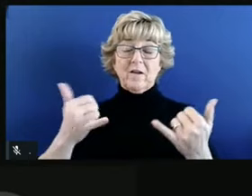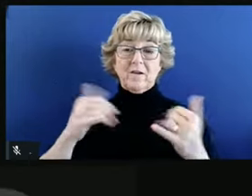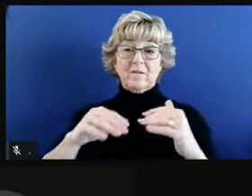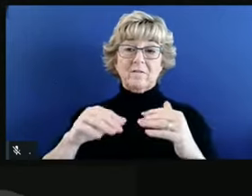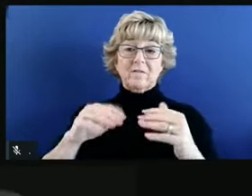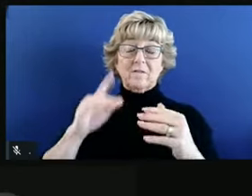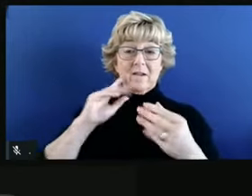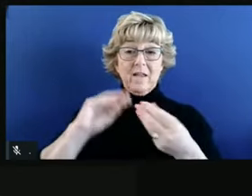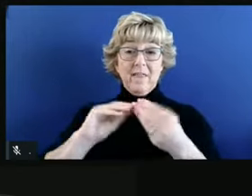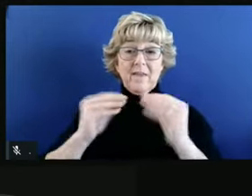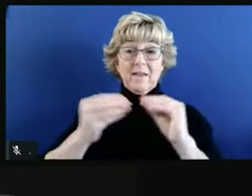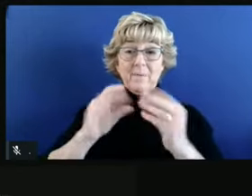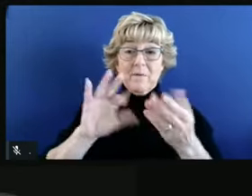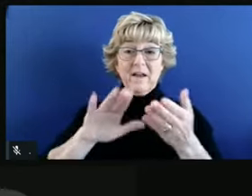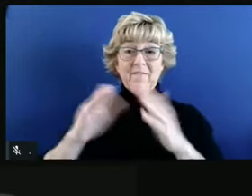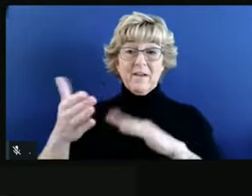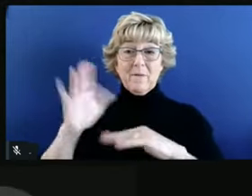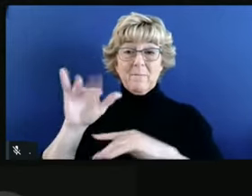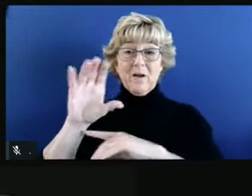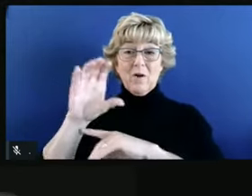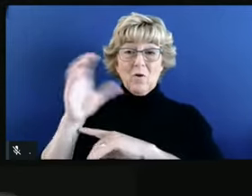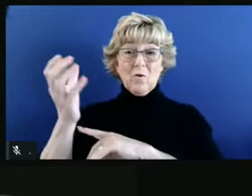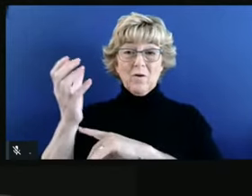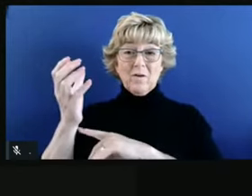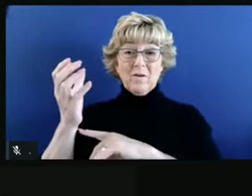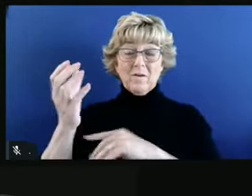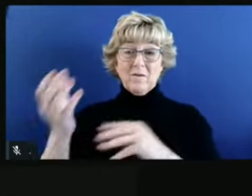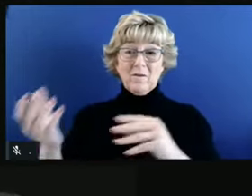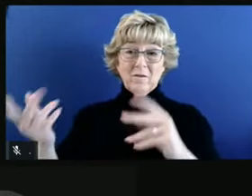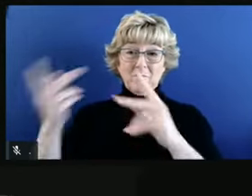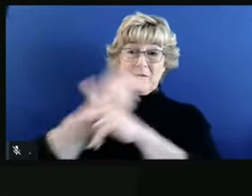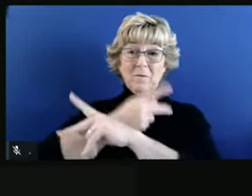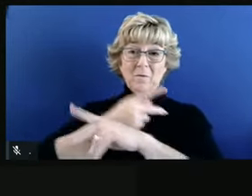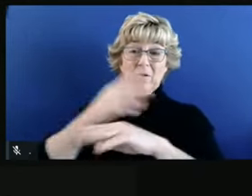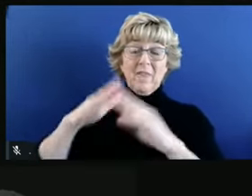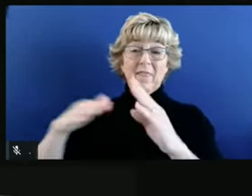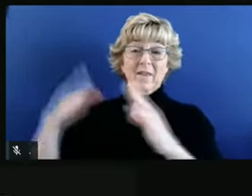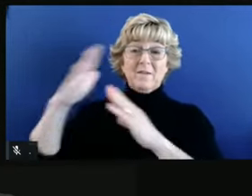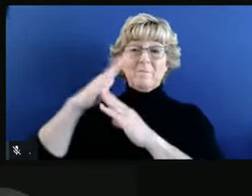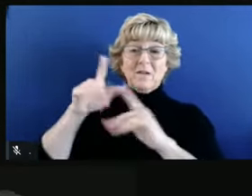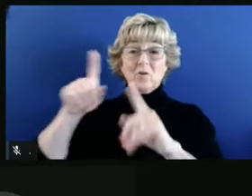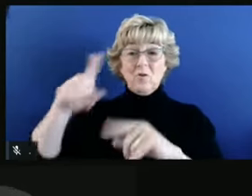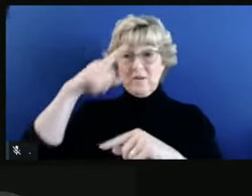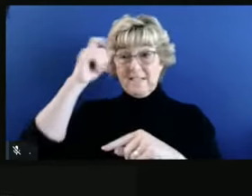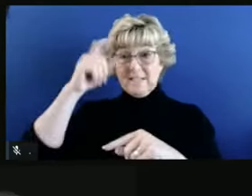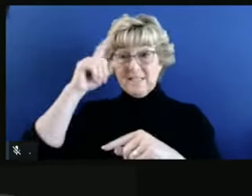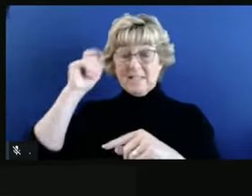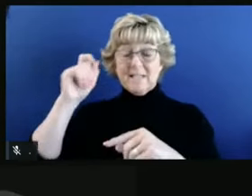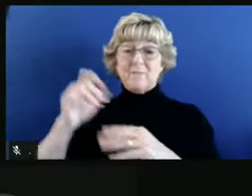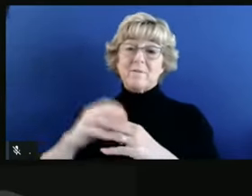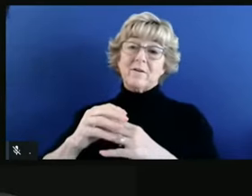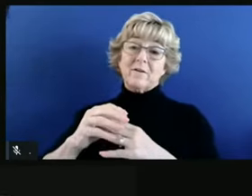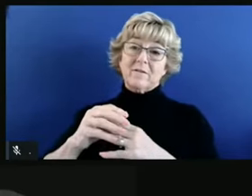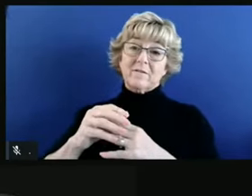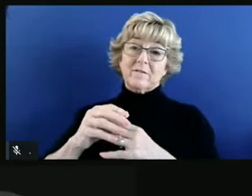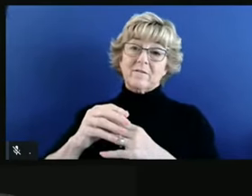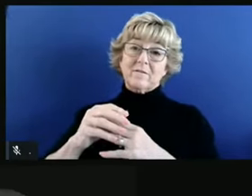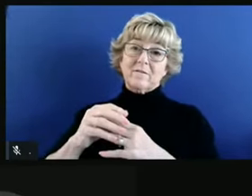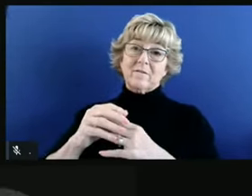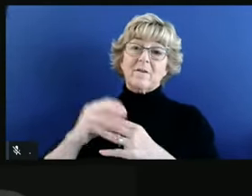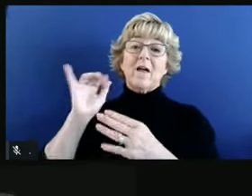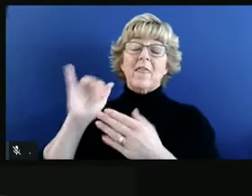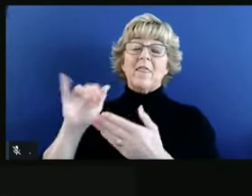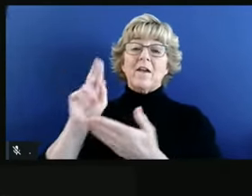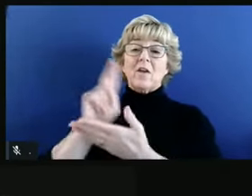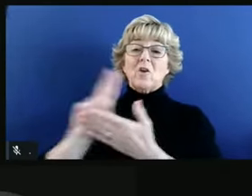average number of daily deaths by Christmas will be worse than the greatest peak in the summer? The University of Washington's IHME